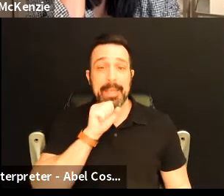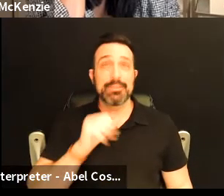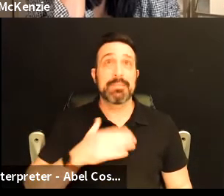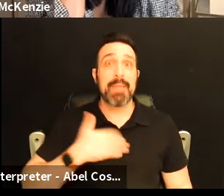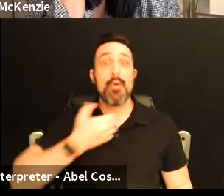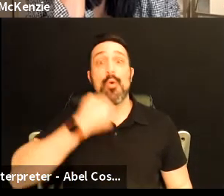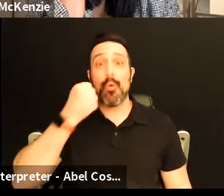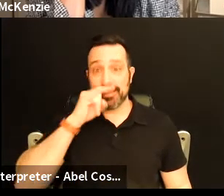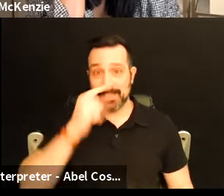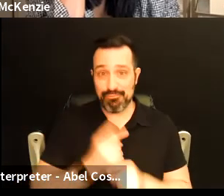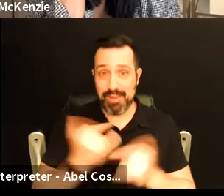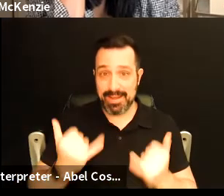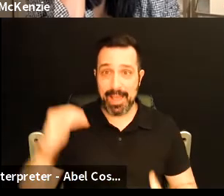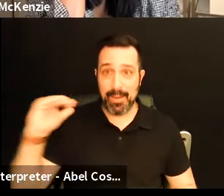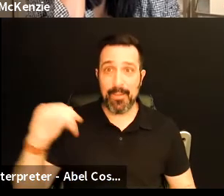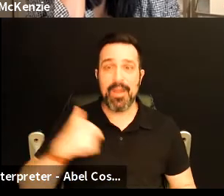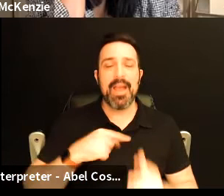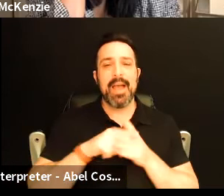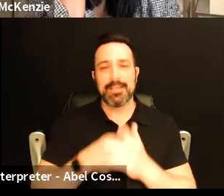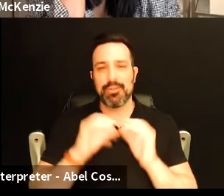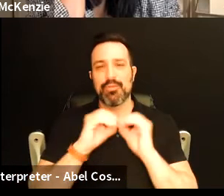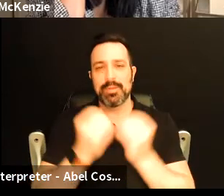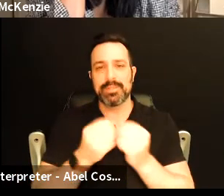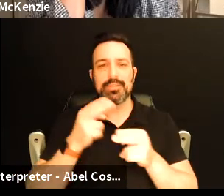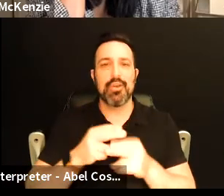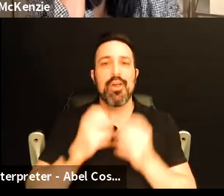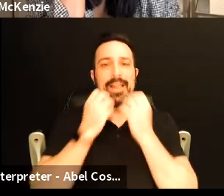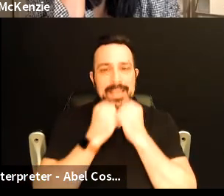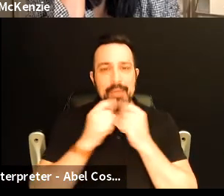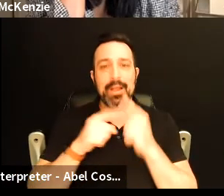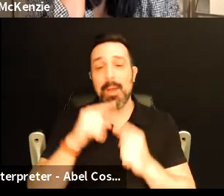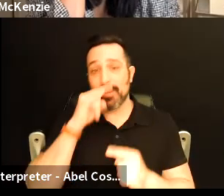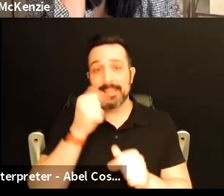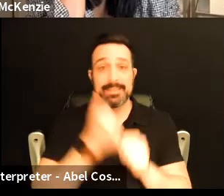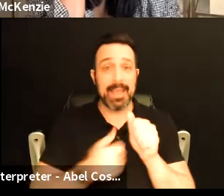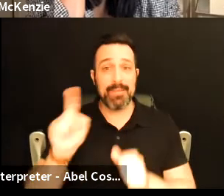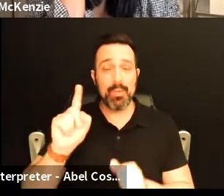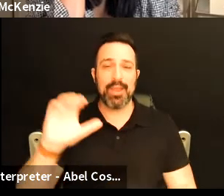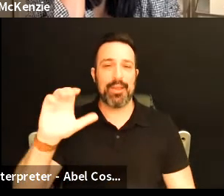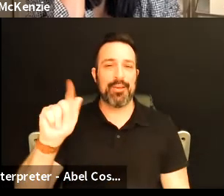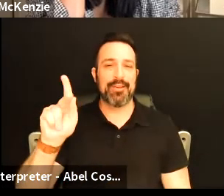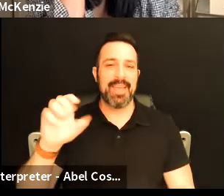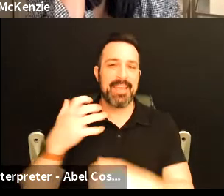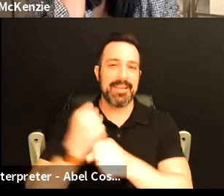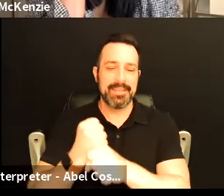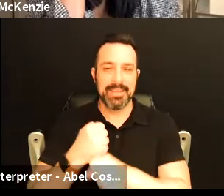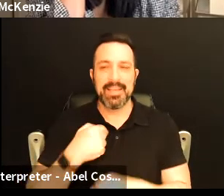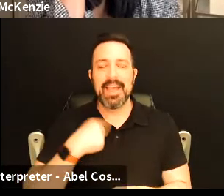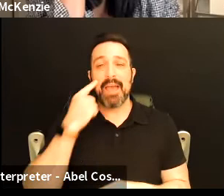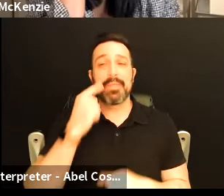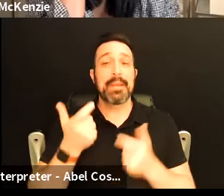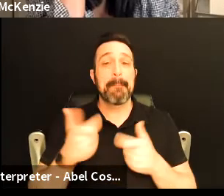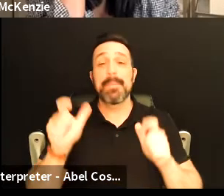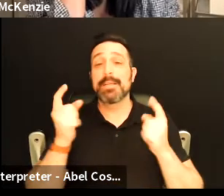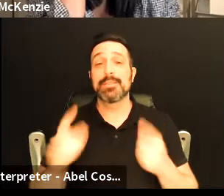oldest kid right now I started an organization called Caring About Kids Everywhere, CAKE. I think that our biggest